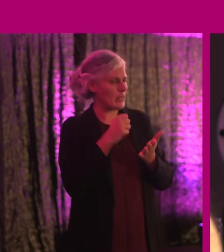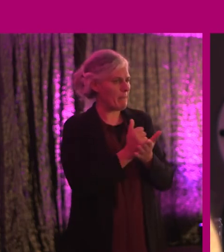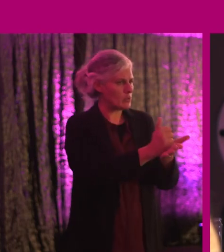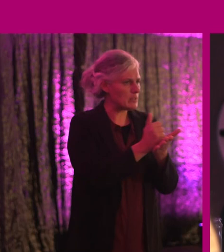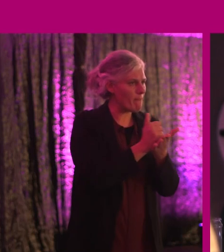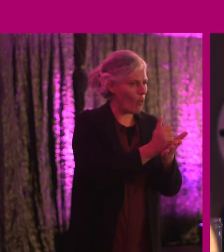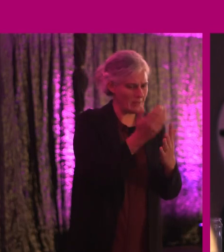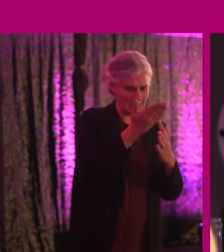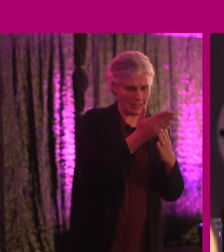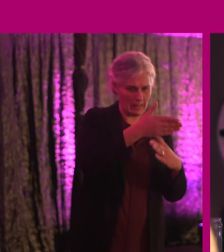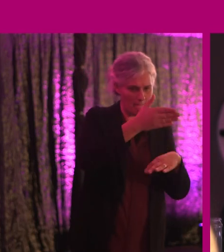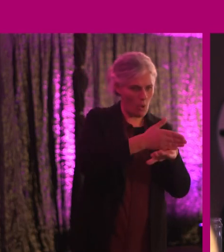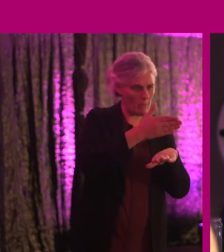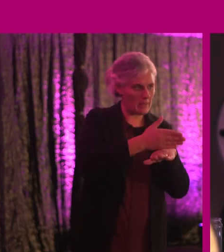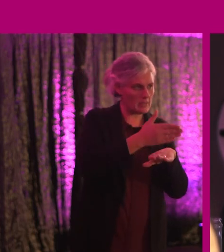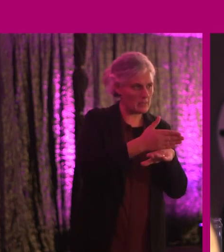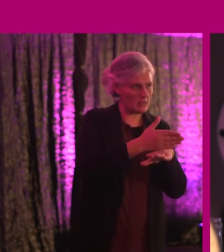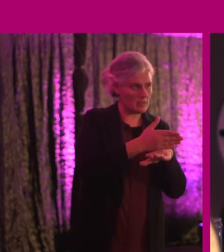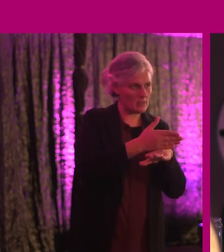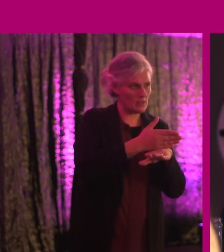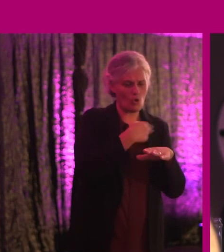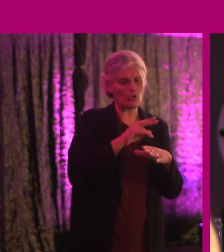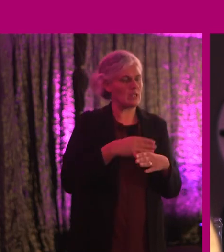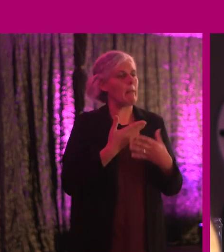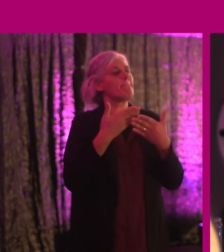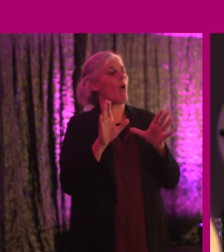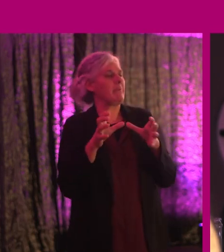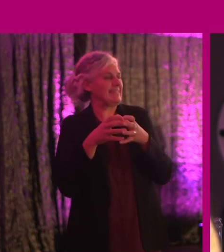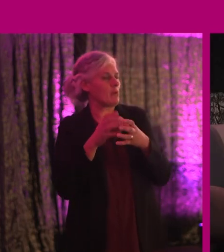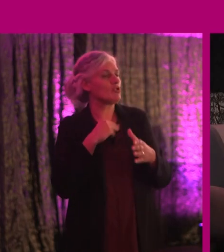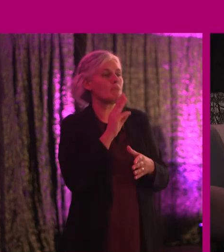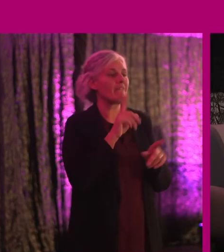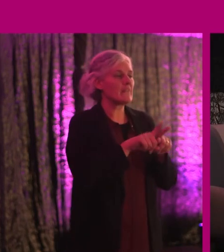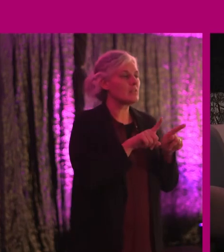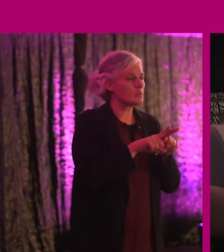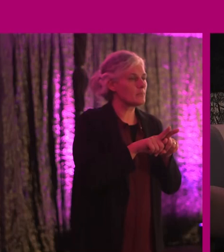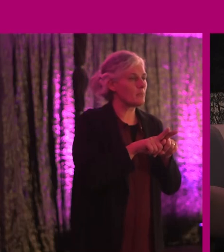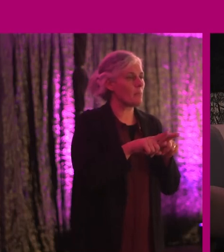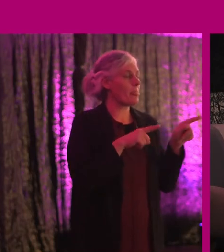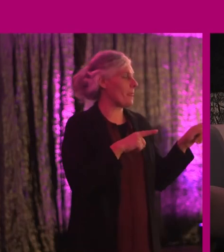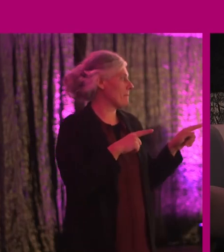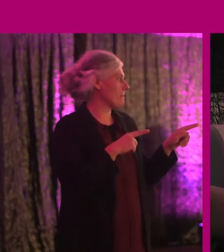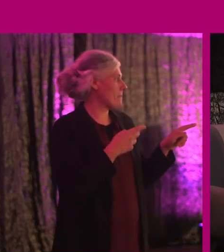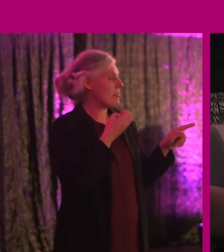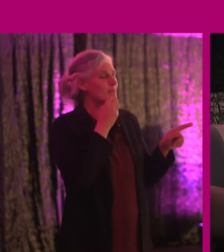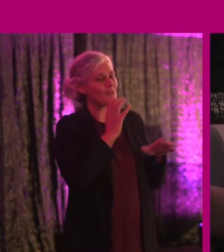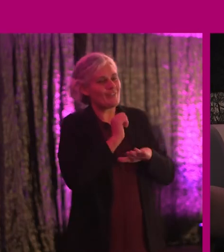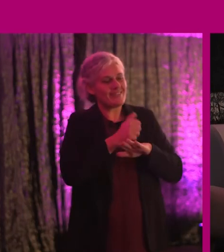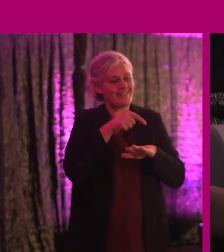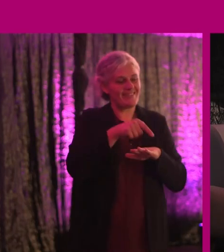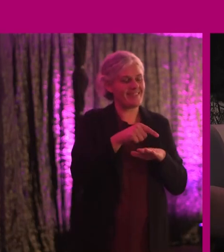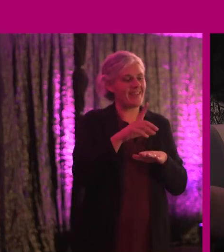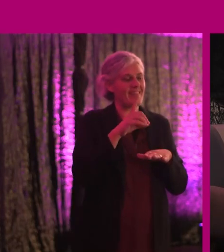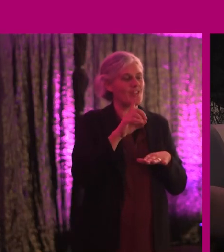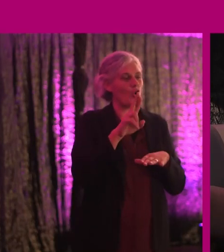accessible employment, not just in the public sector, but in the private sector? Well, you know, it's like you just did a beautiful set up there. Dr.